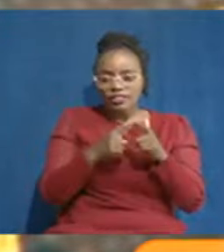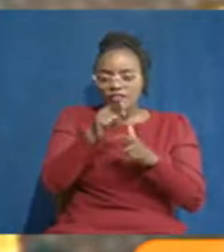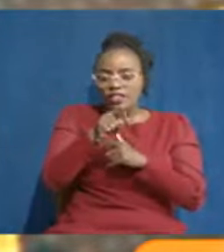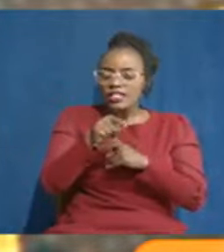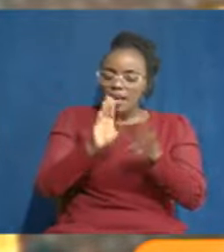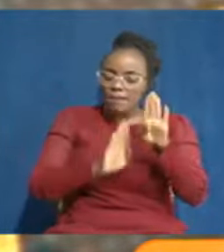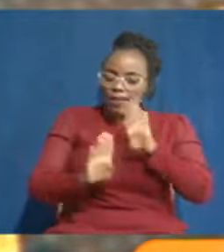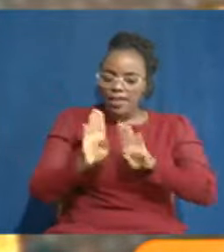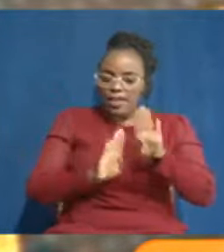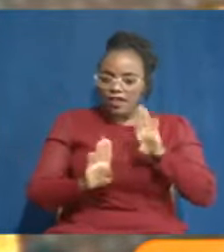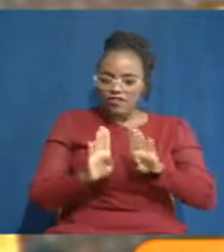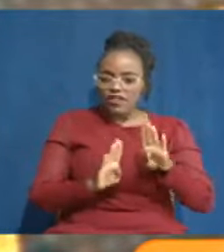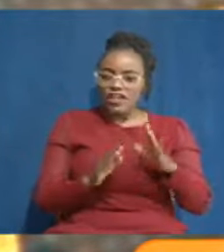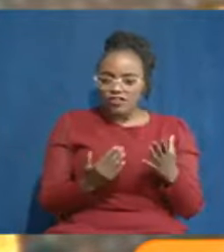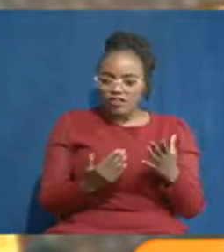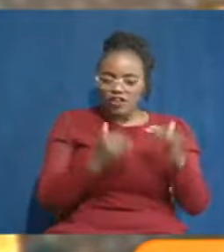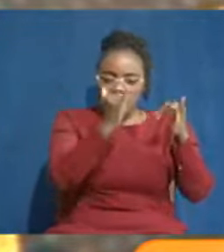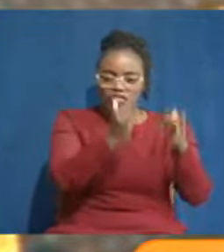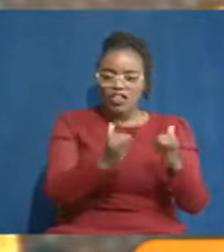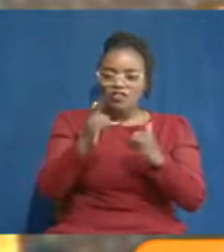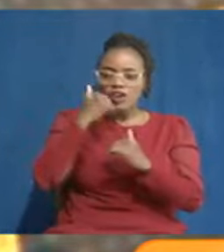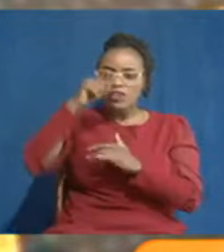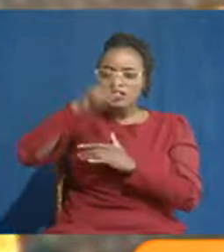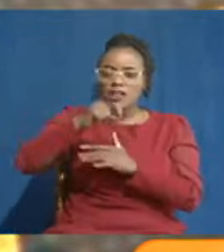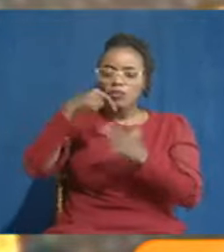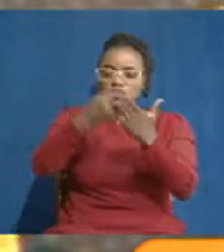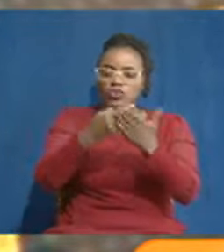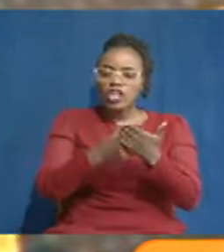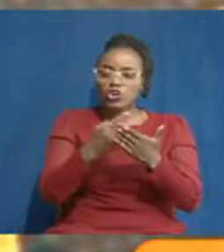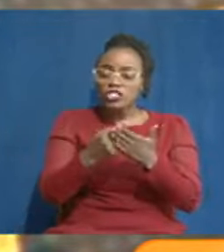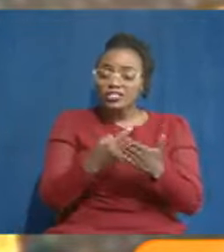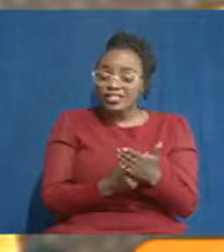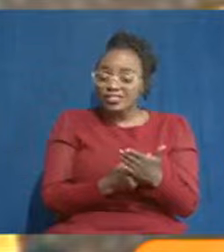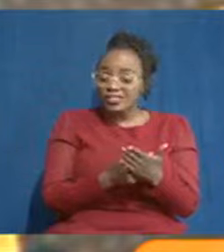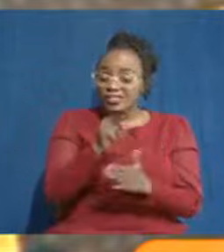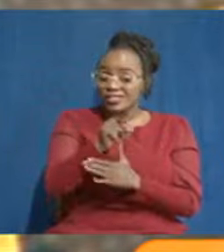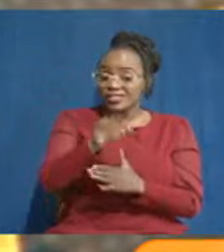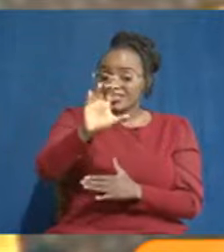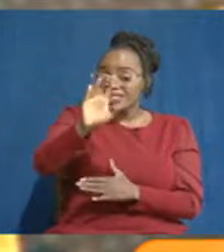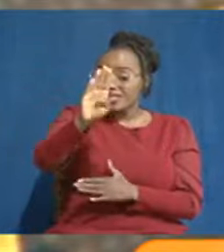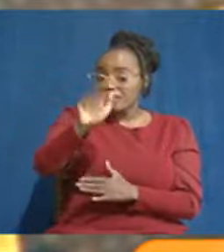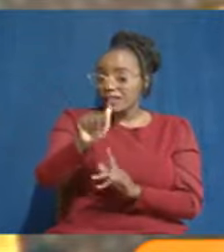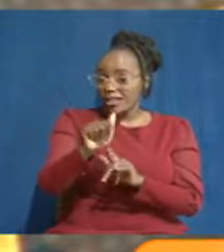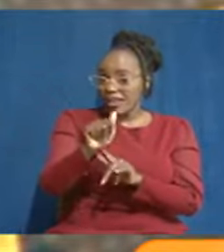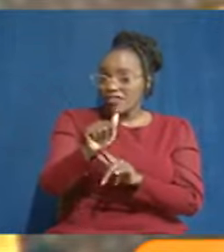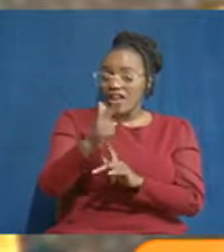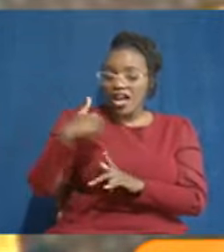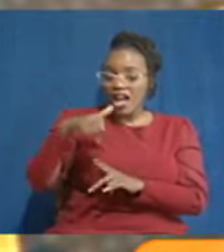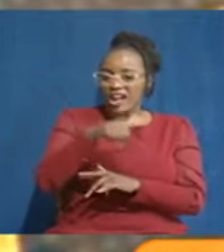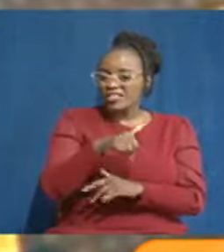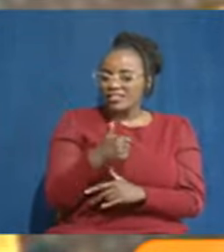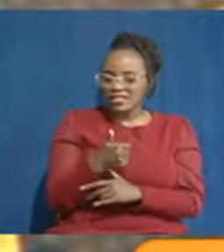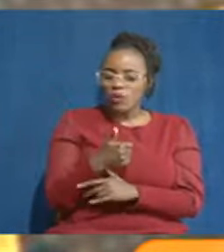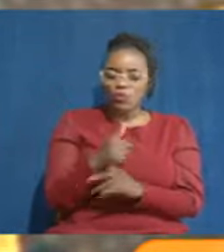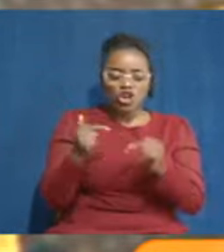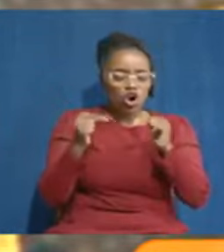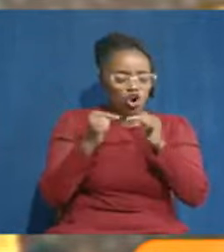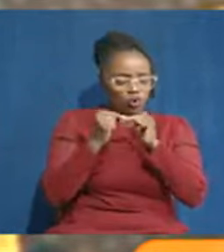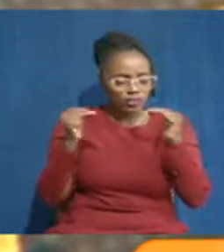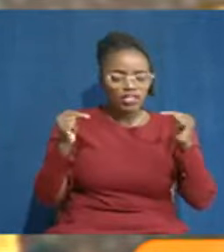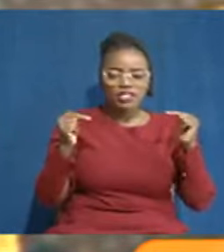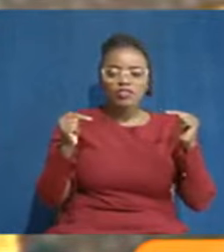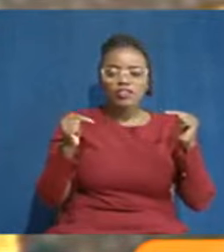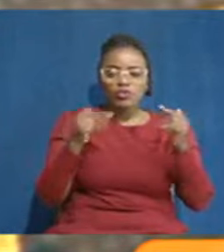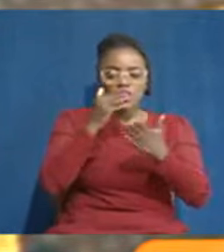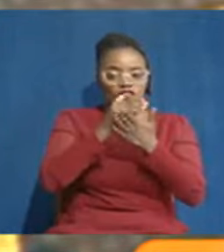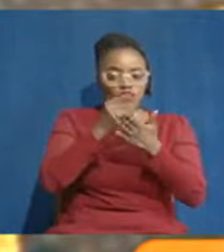by the individuals who are supposed to negotiate this CBA. And we completely object to the